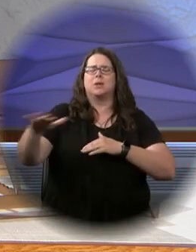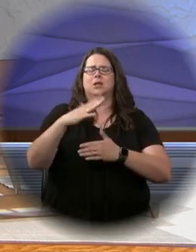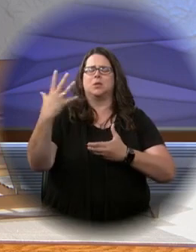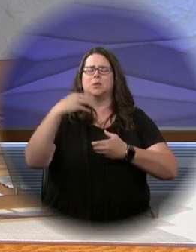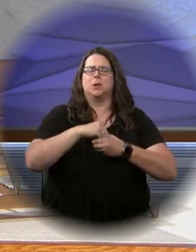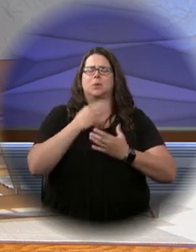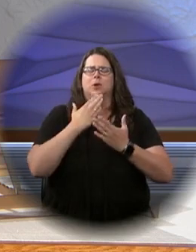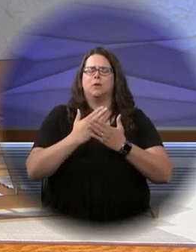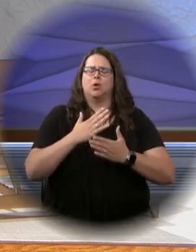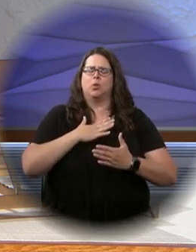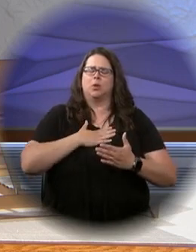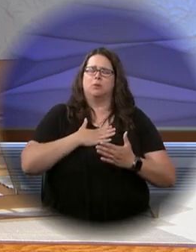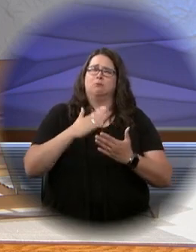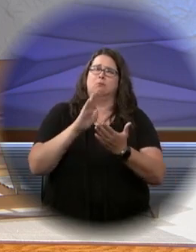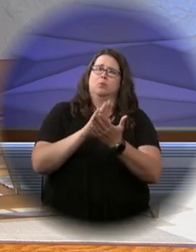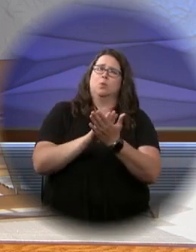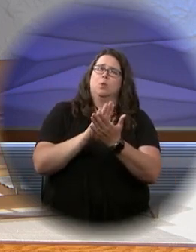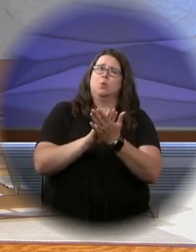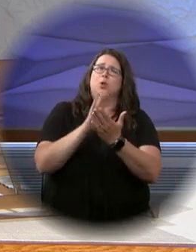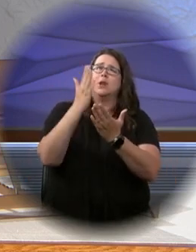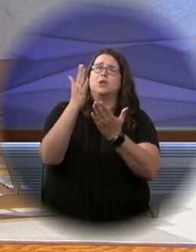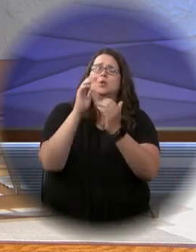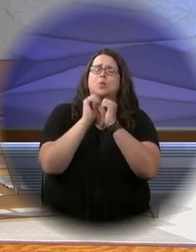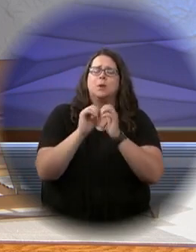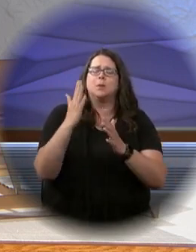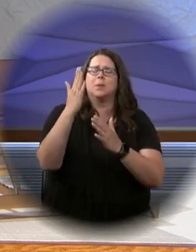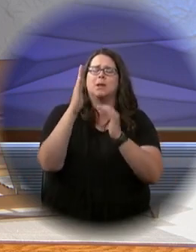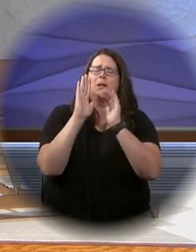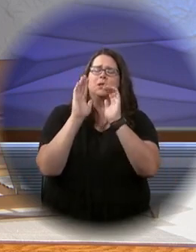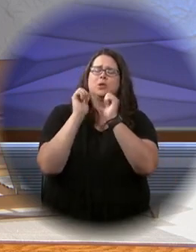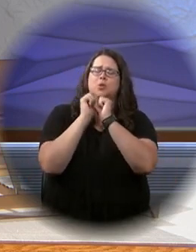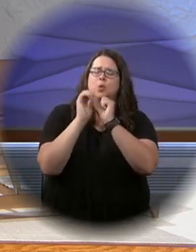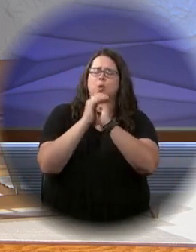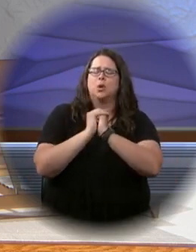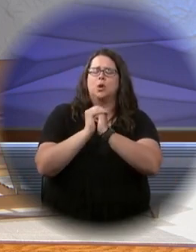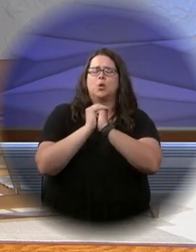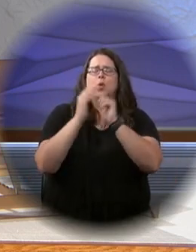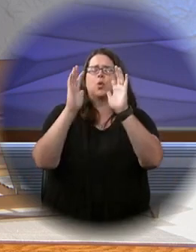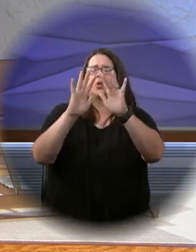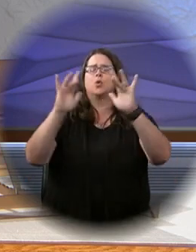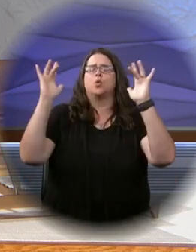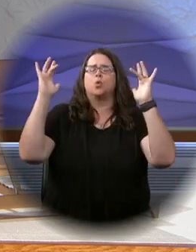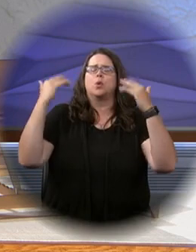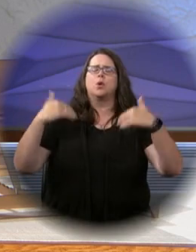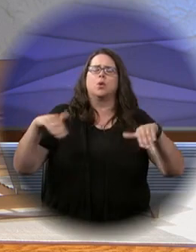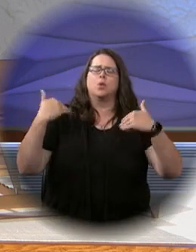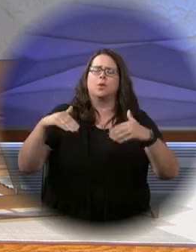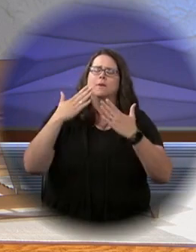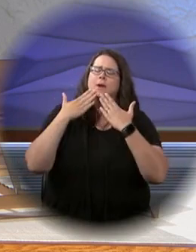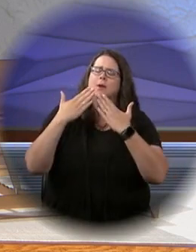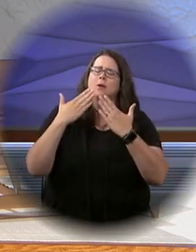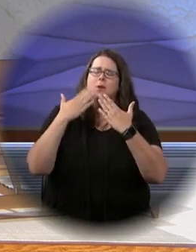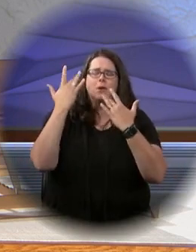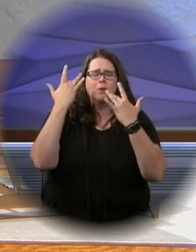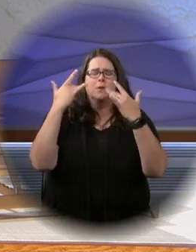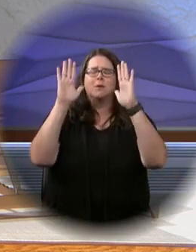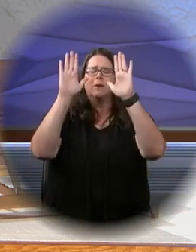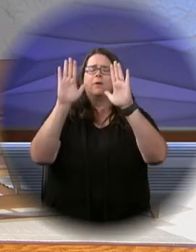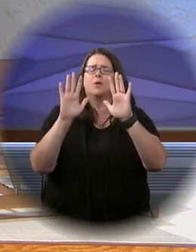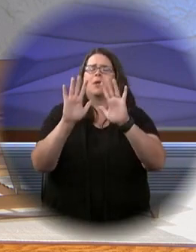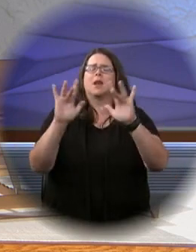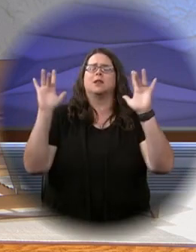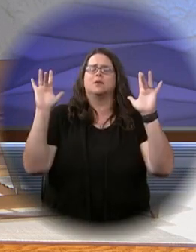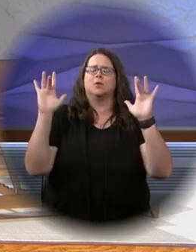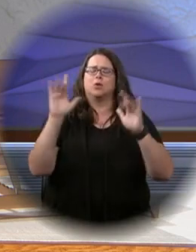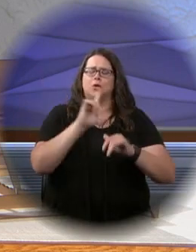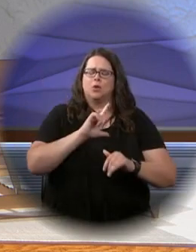on earth peace to people of goodwill. We praise you. We bless you. We adore you. We glorify you. We